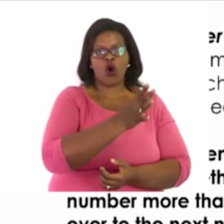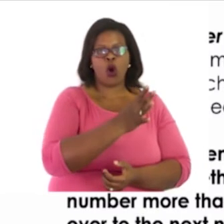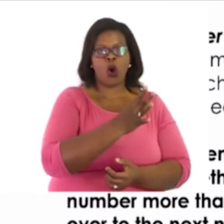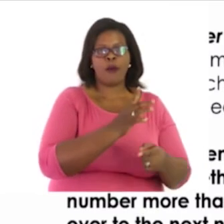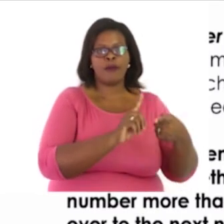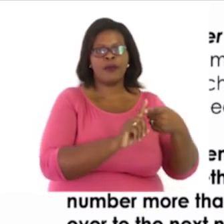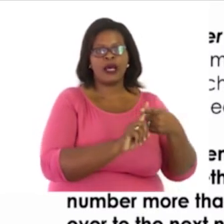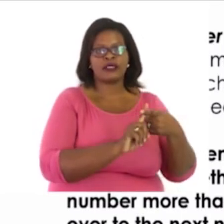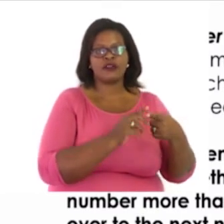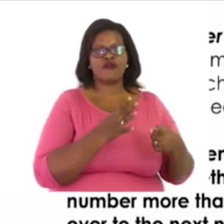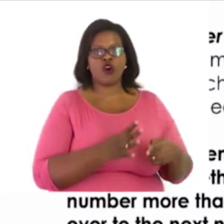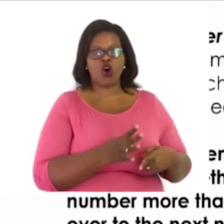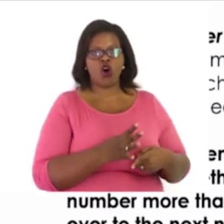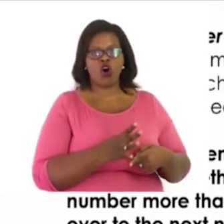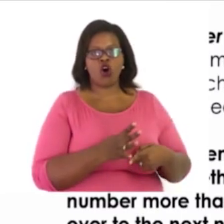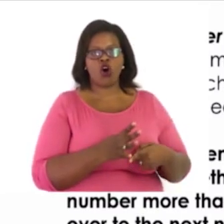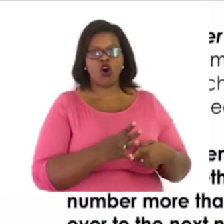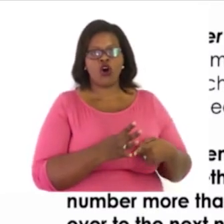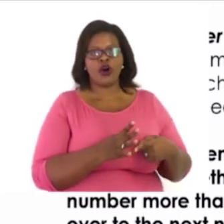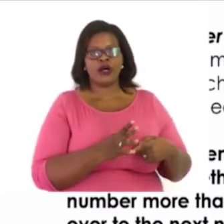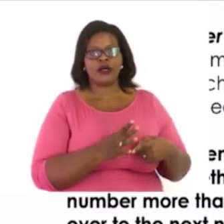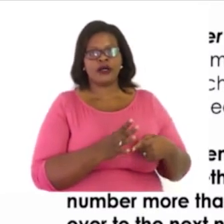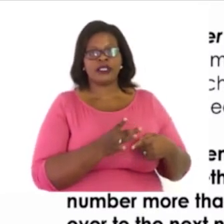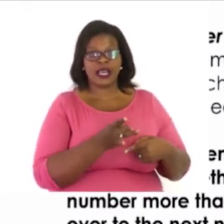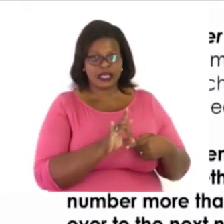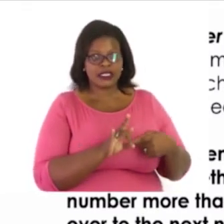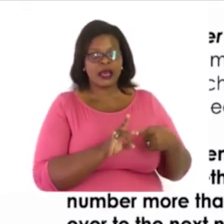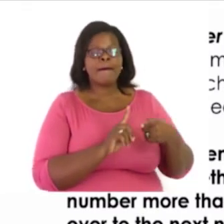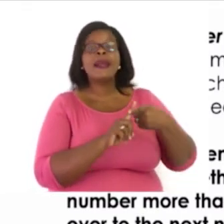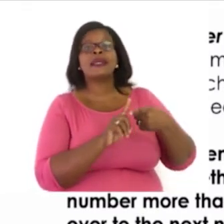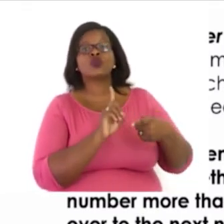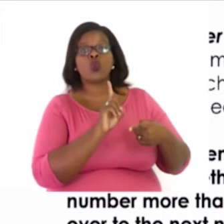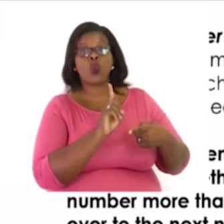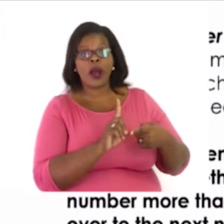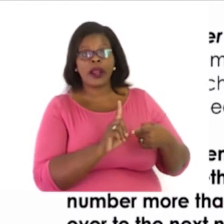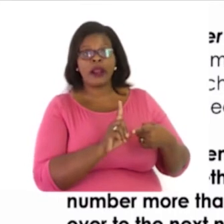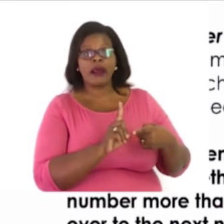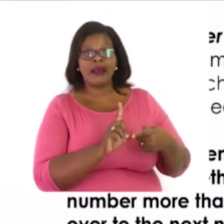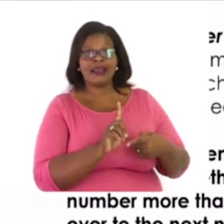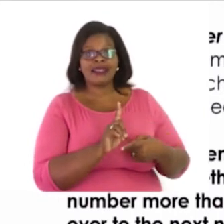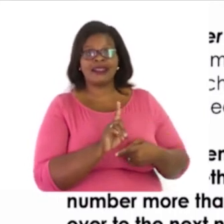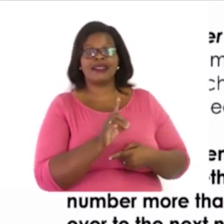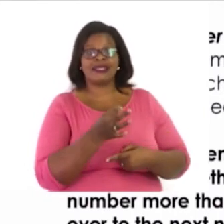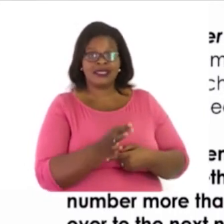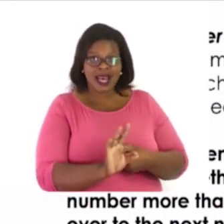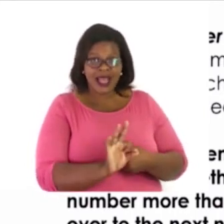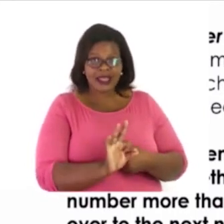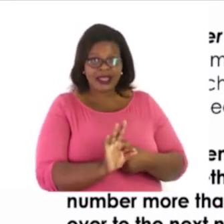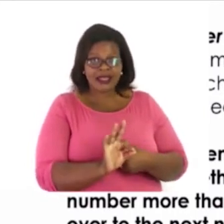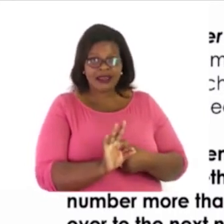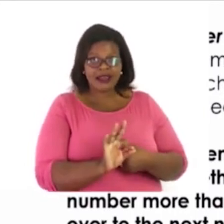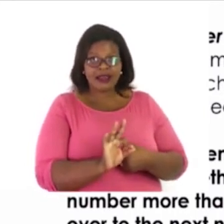Four plus four equals eight. Plus the one that was carried over. And that is equal to